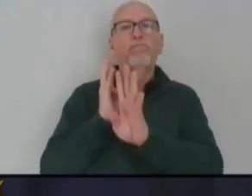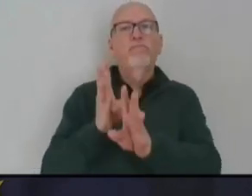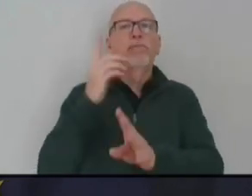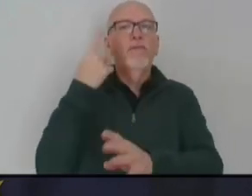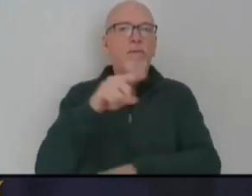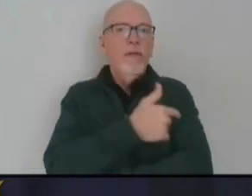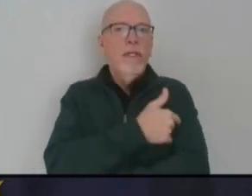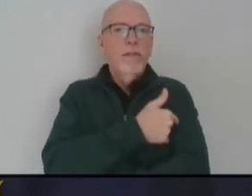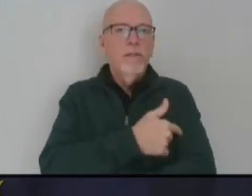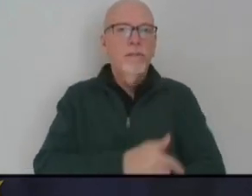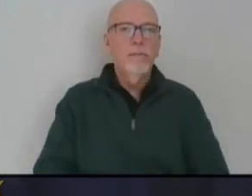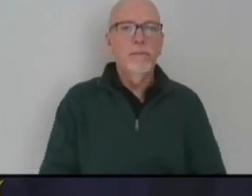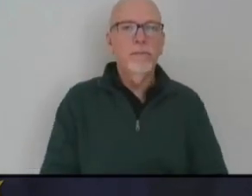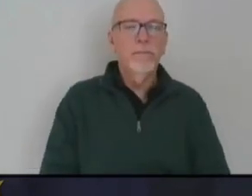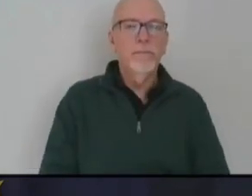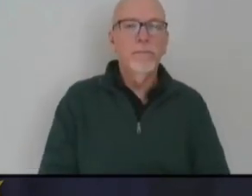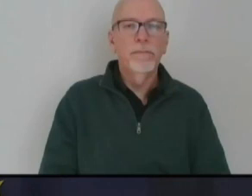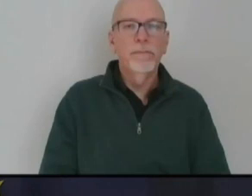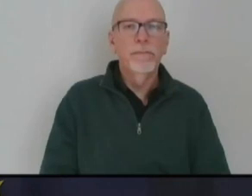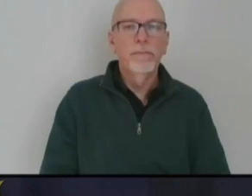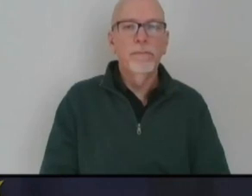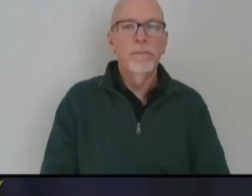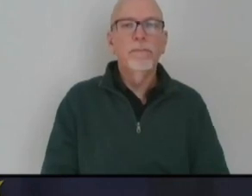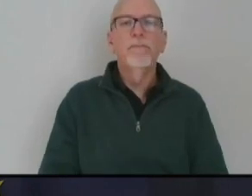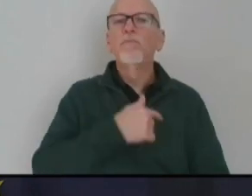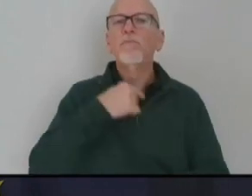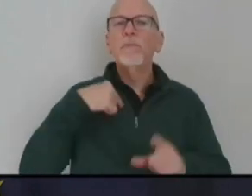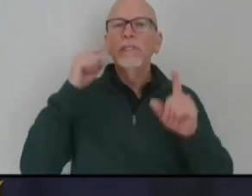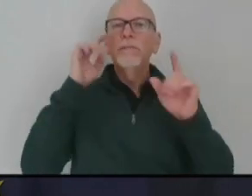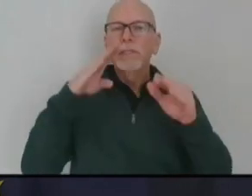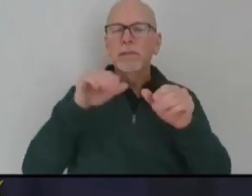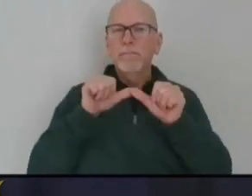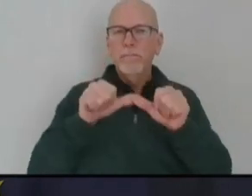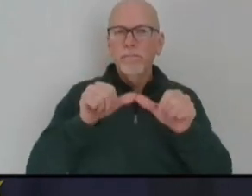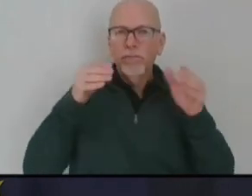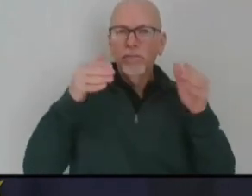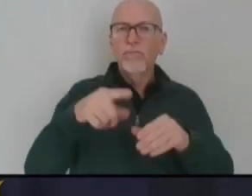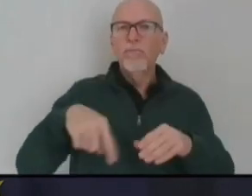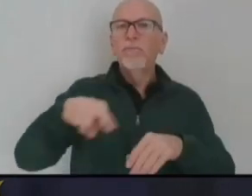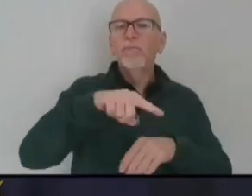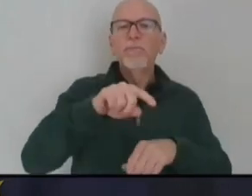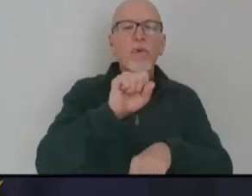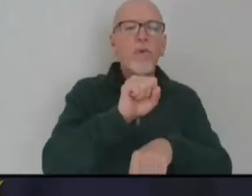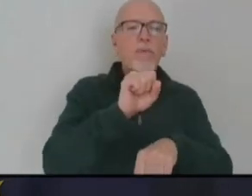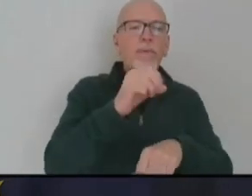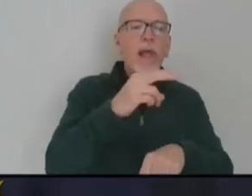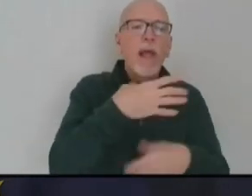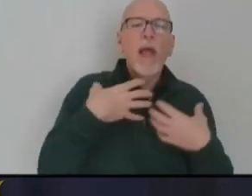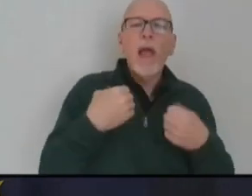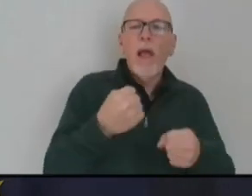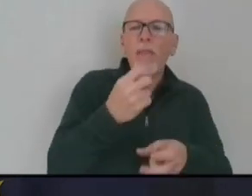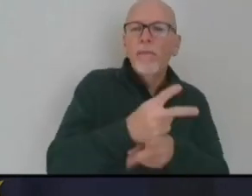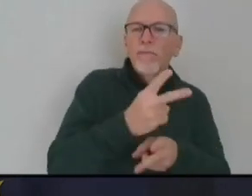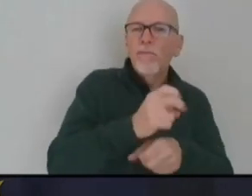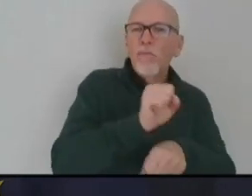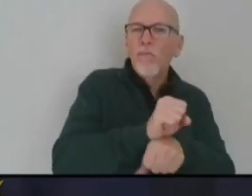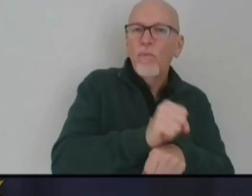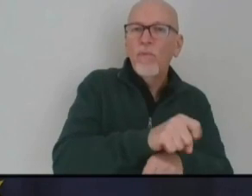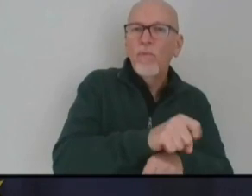vaccination. We expect to remain to focus on our health care workforce and our long-term care residents into January.